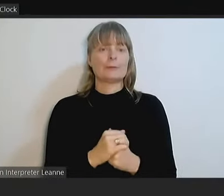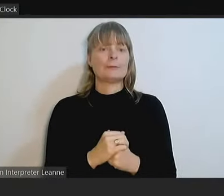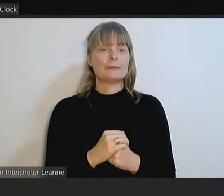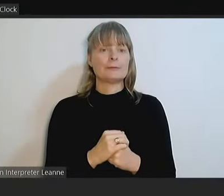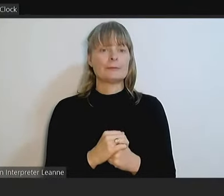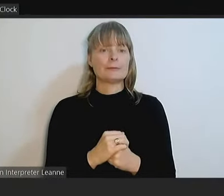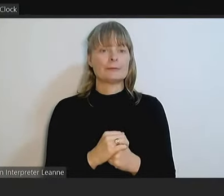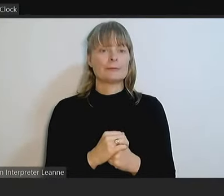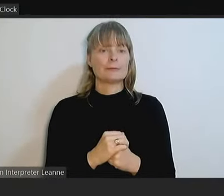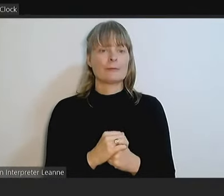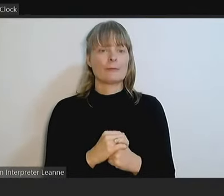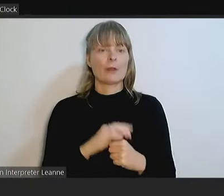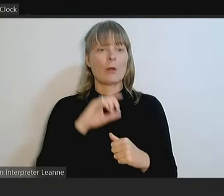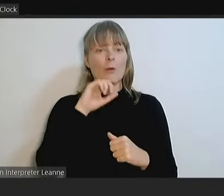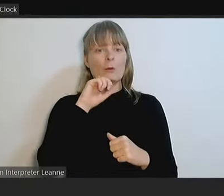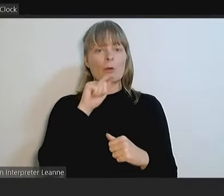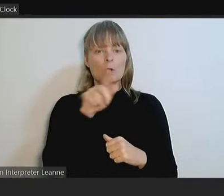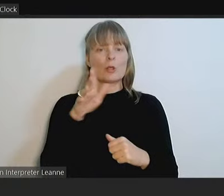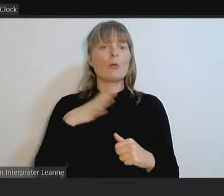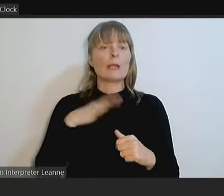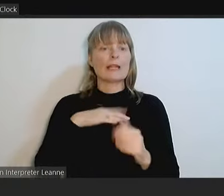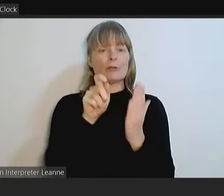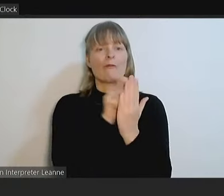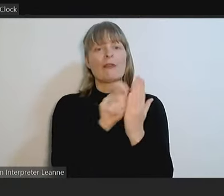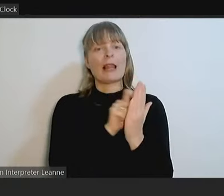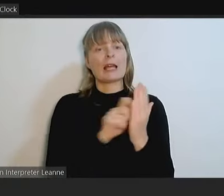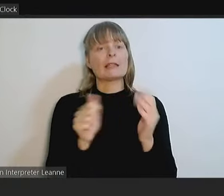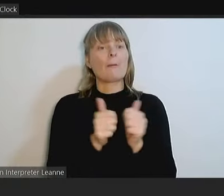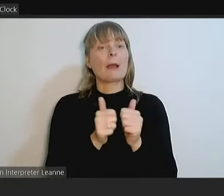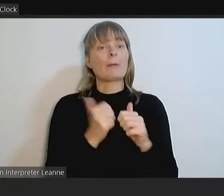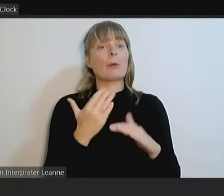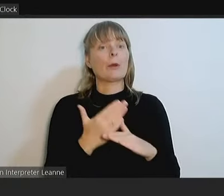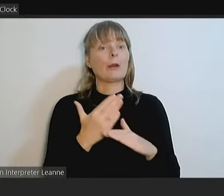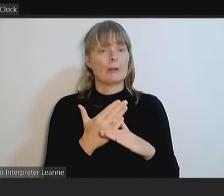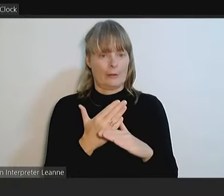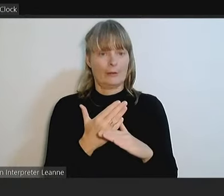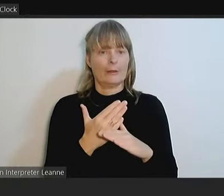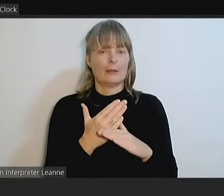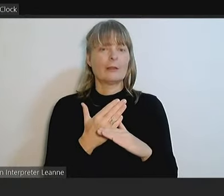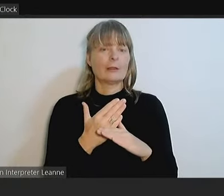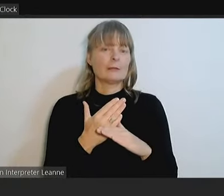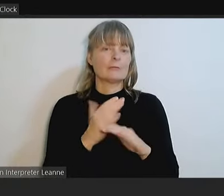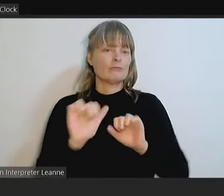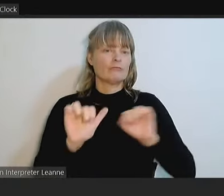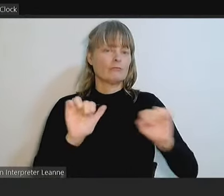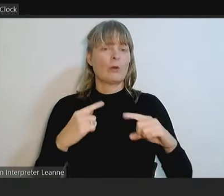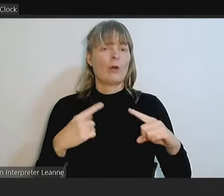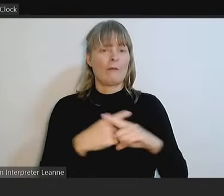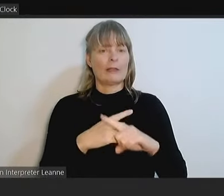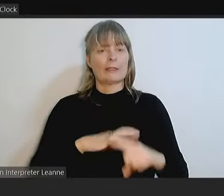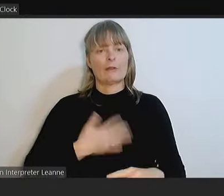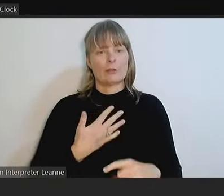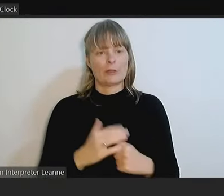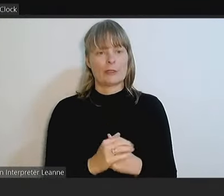know, there'll be paperwork that you'll need to fill in for those conflicts and interest. Thank you.